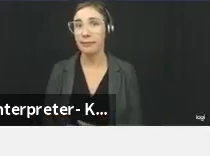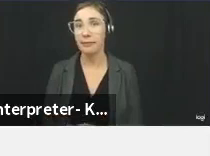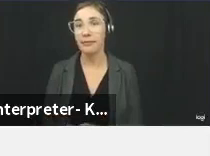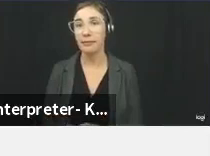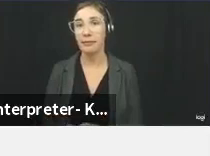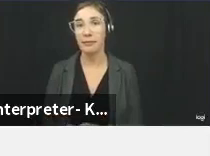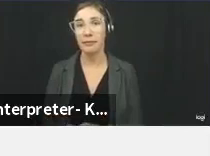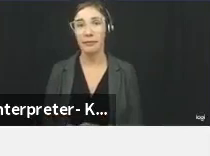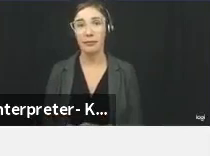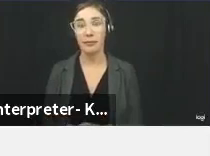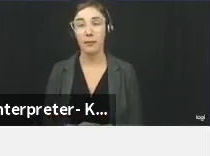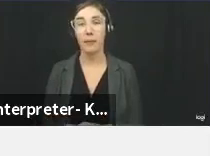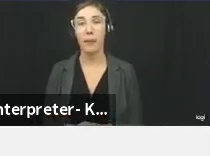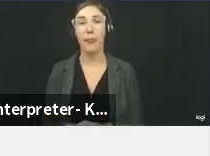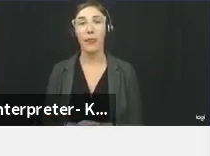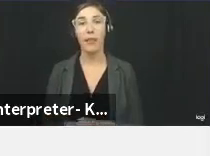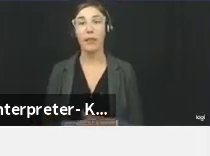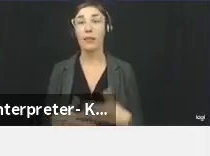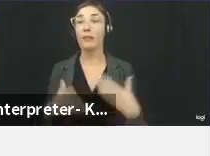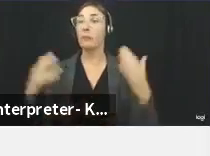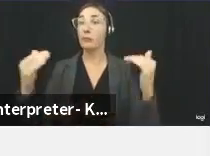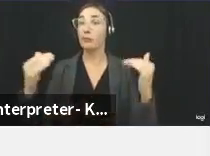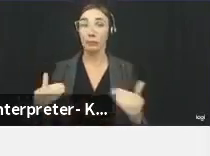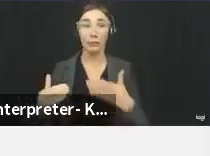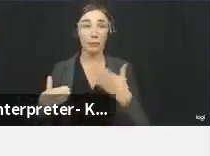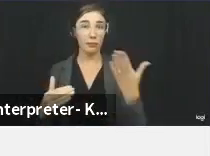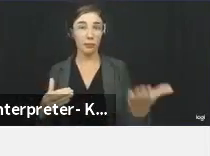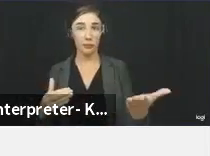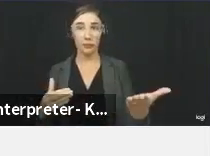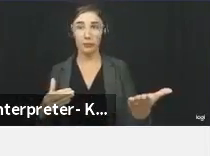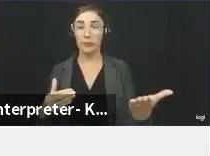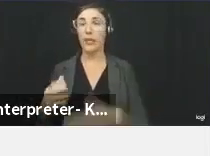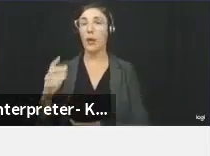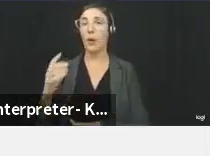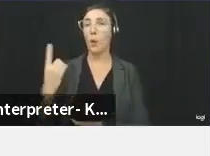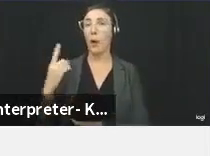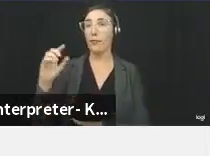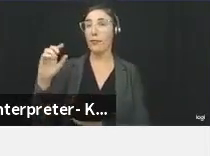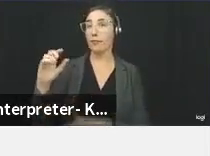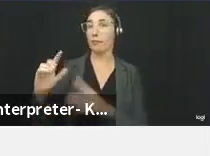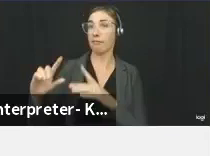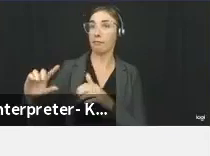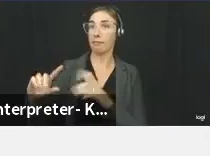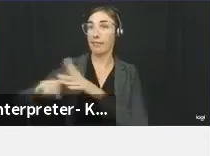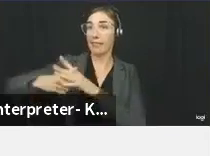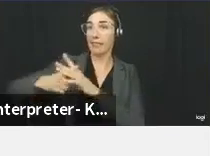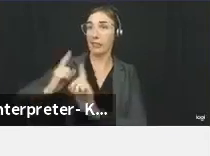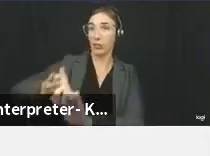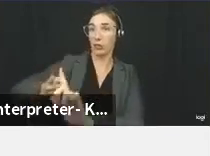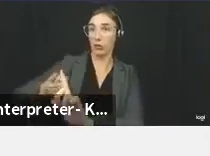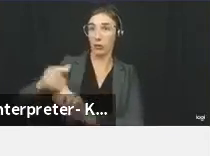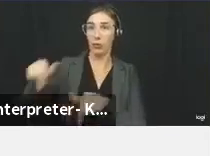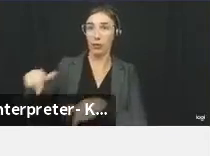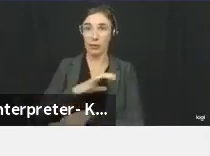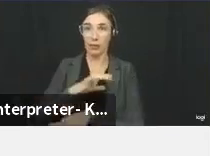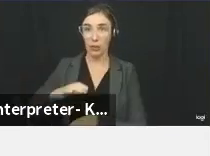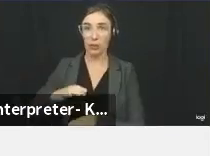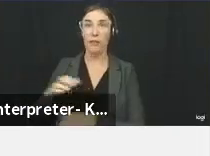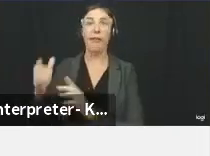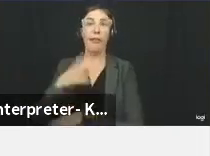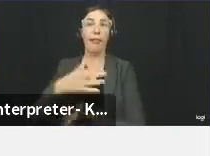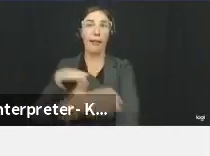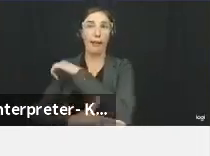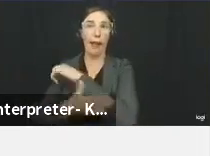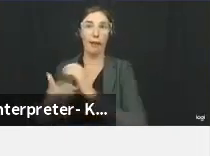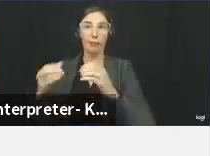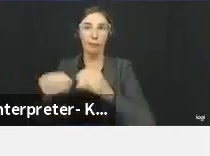So I would like to talk about a timely initiative at the commission. The county executive proposed an amendment to the human rights law to expand its